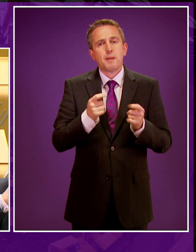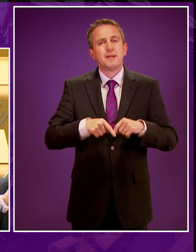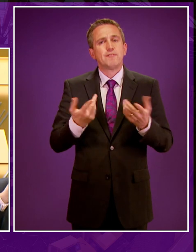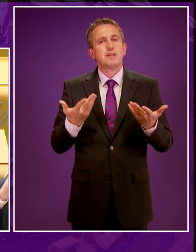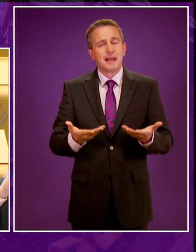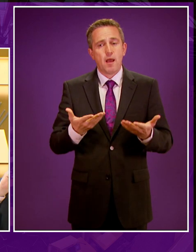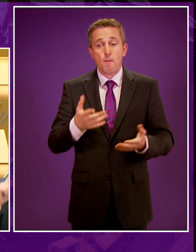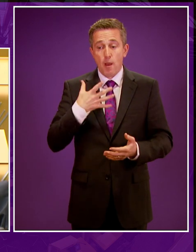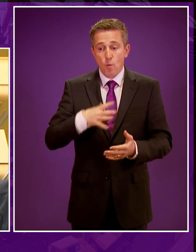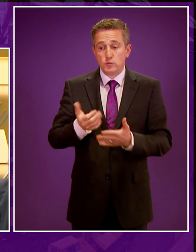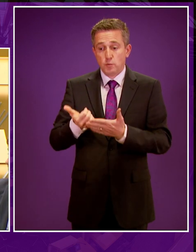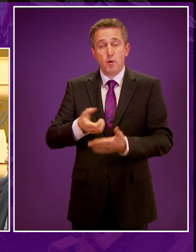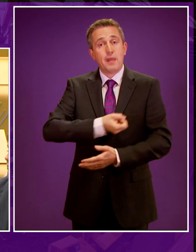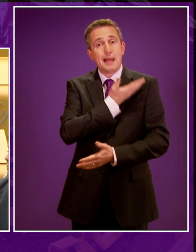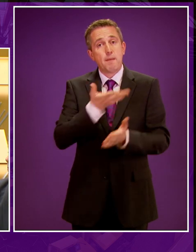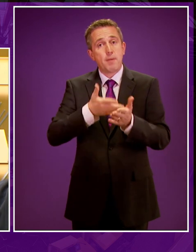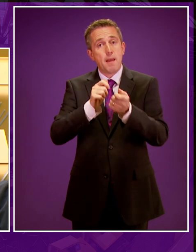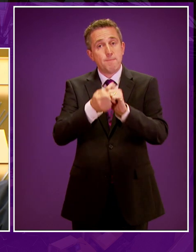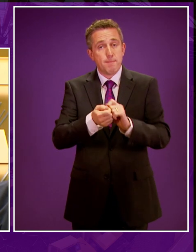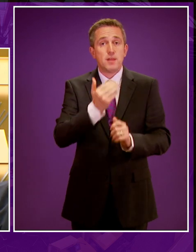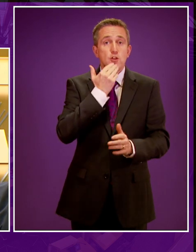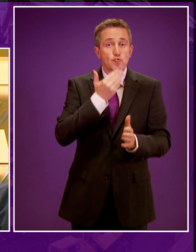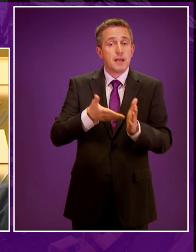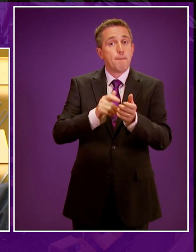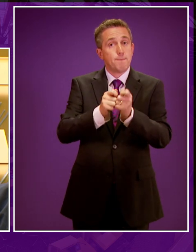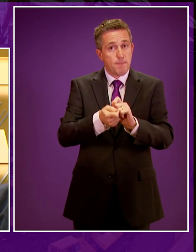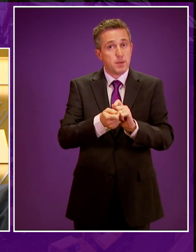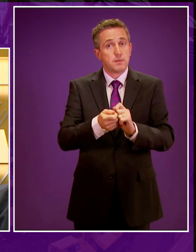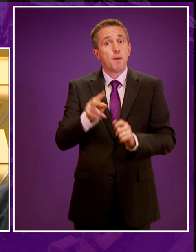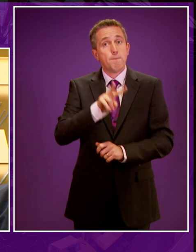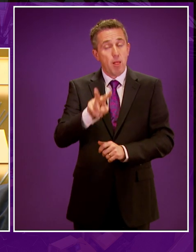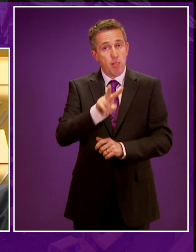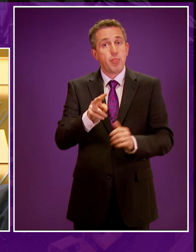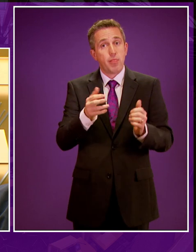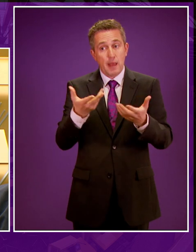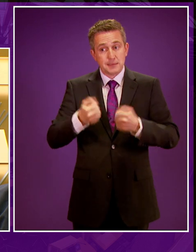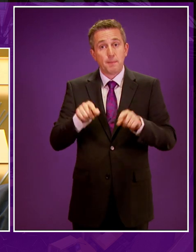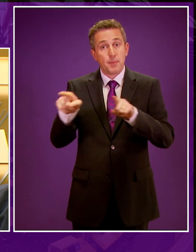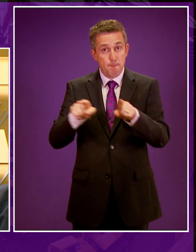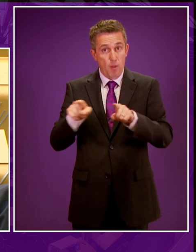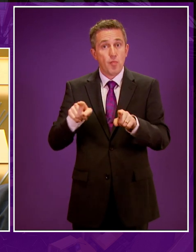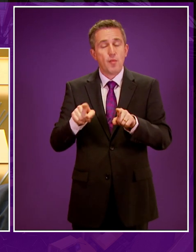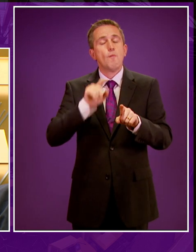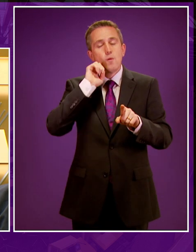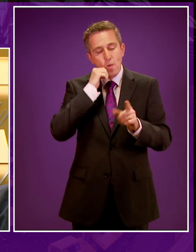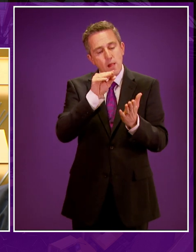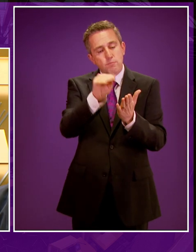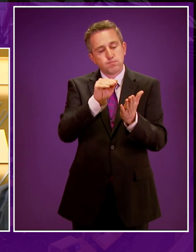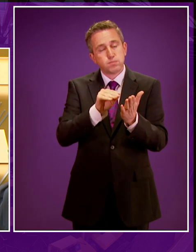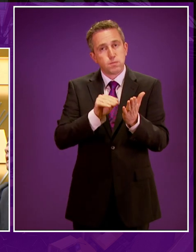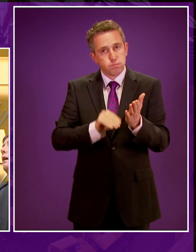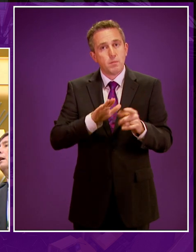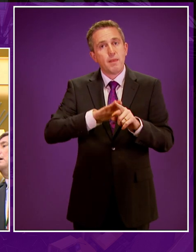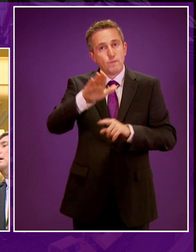to endorse the position of the Labour Amendment, indeed the Green Amendment and the Liberal Democrats today. We will take steps to enshrine this